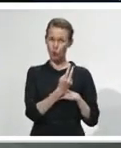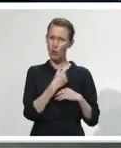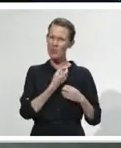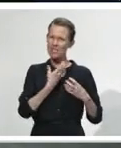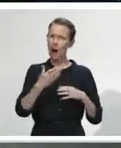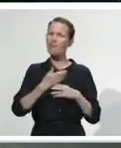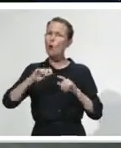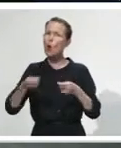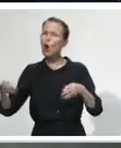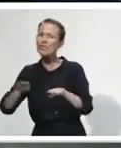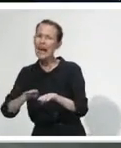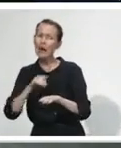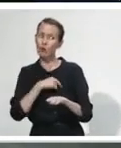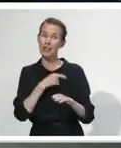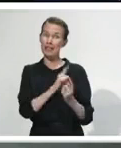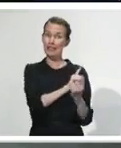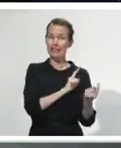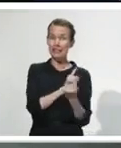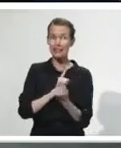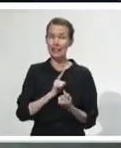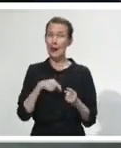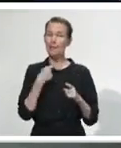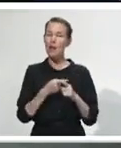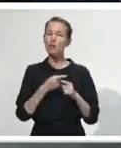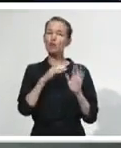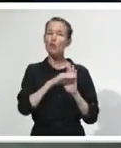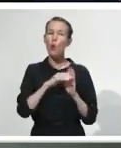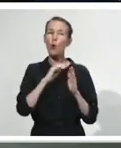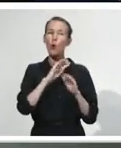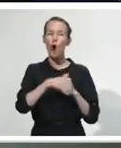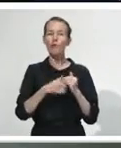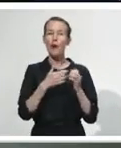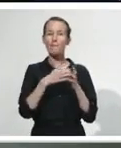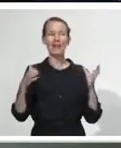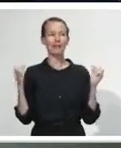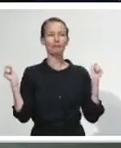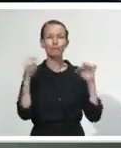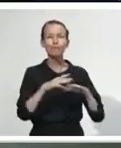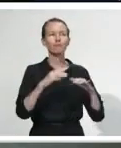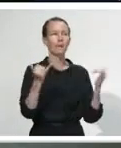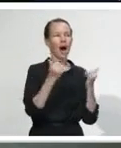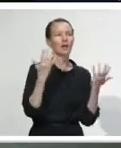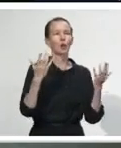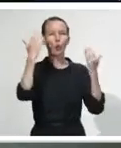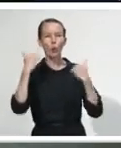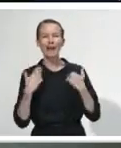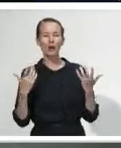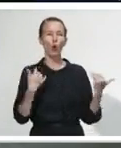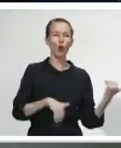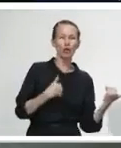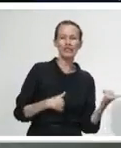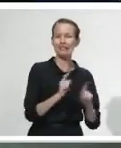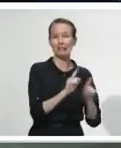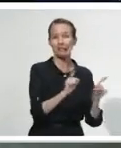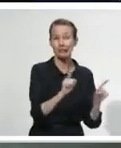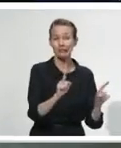and that stays, and issues around mass gatherings, the number of people on indoor venues and outdoor venues, and there's no change there either. And of